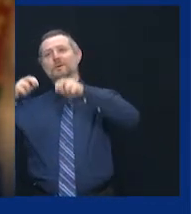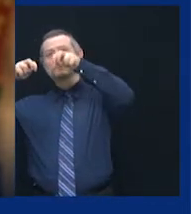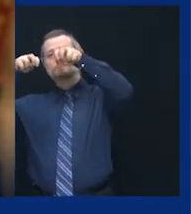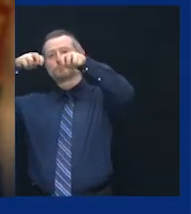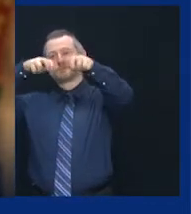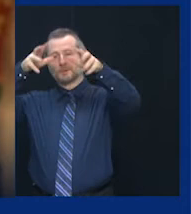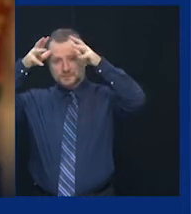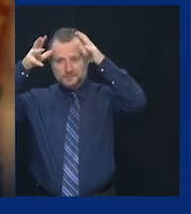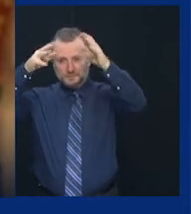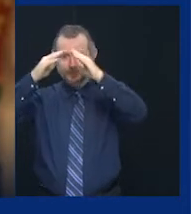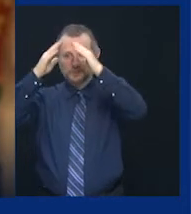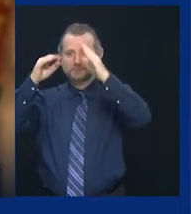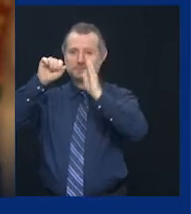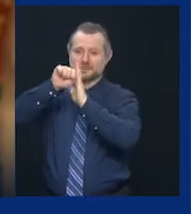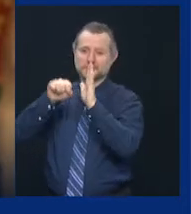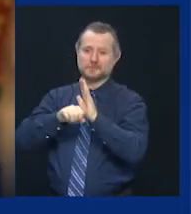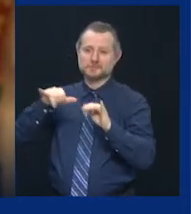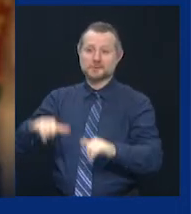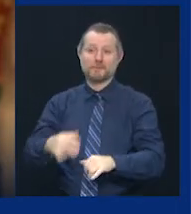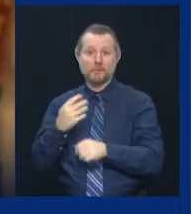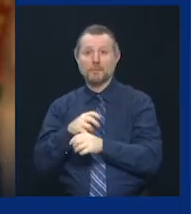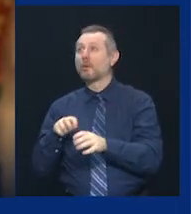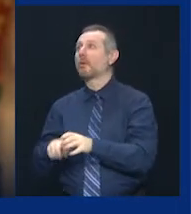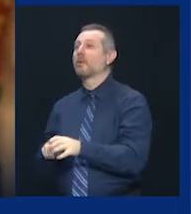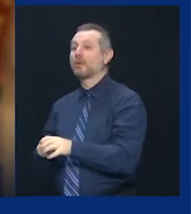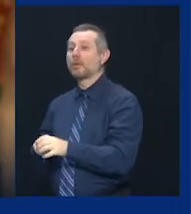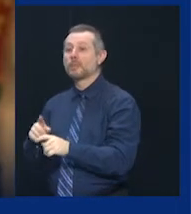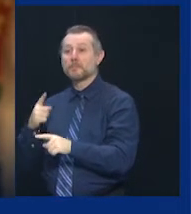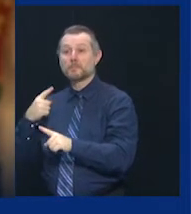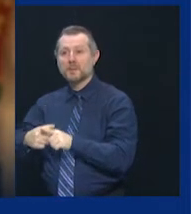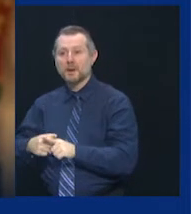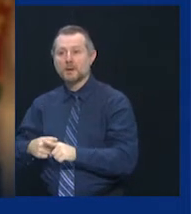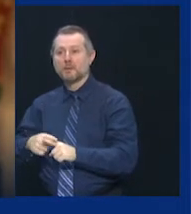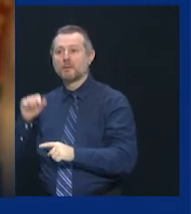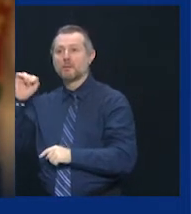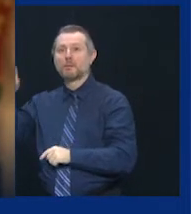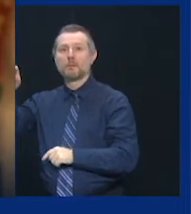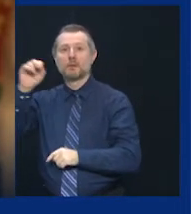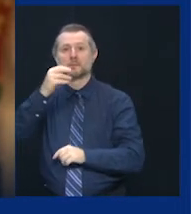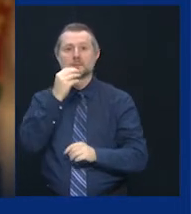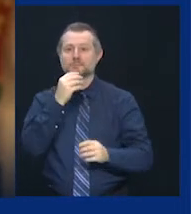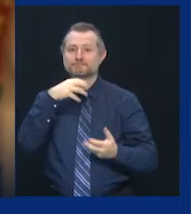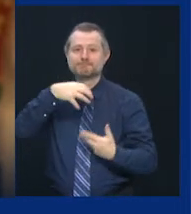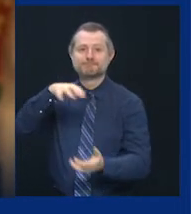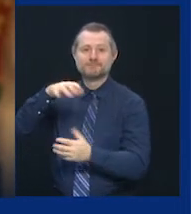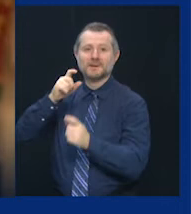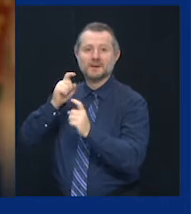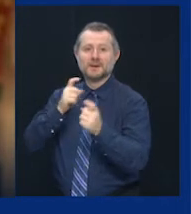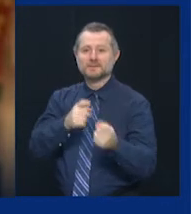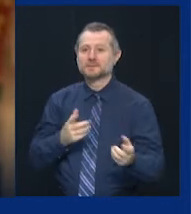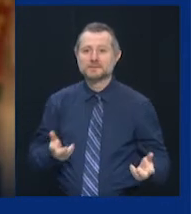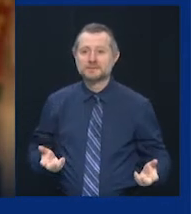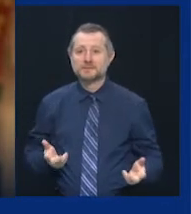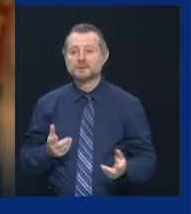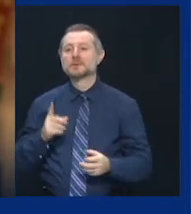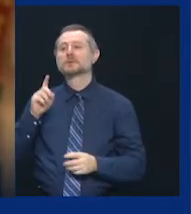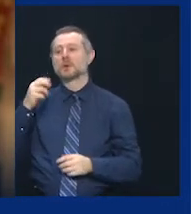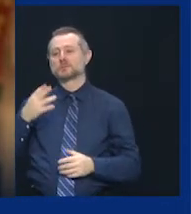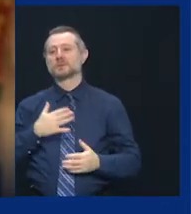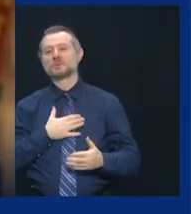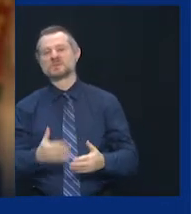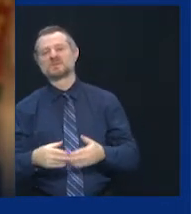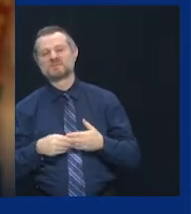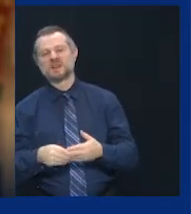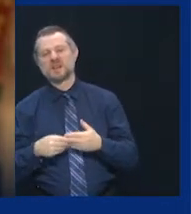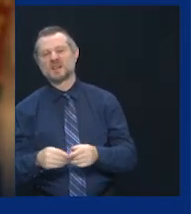and then quarantine and still get all his gifts delivered on time. DOH was flexible. They have